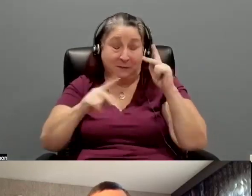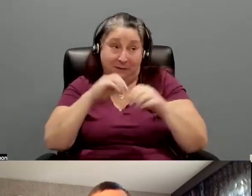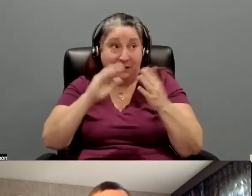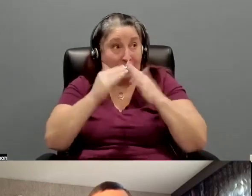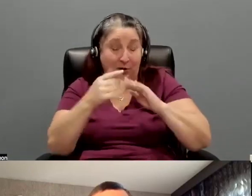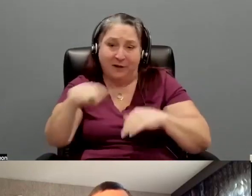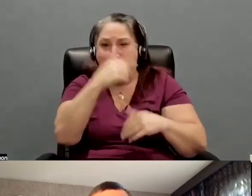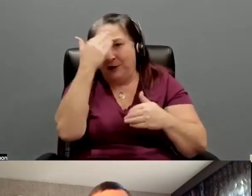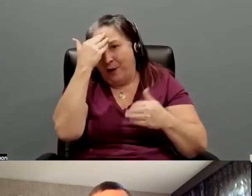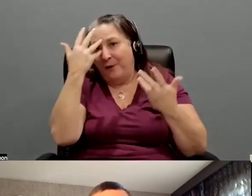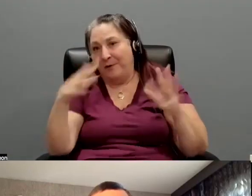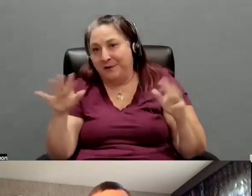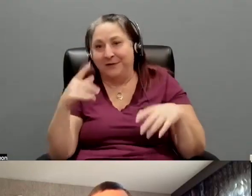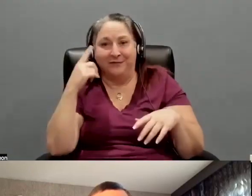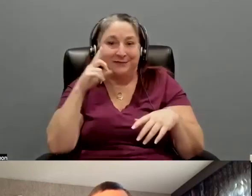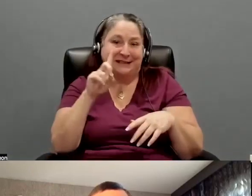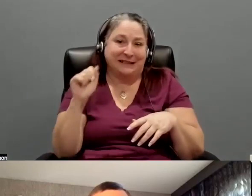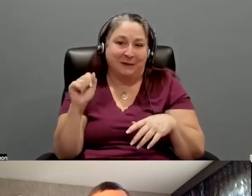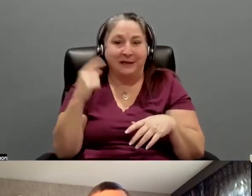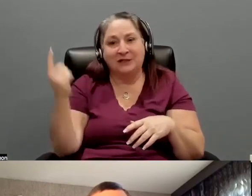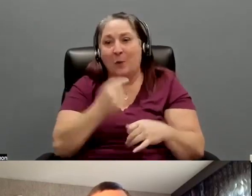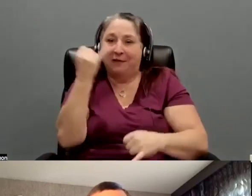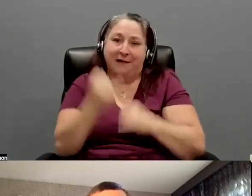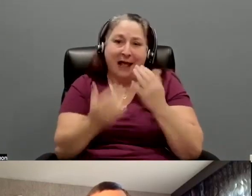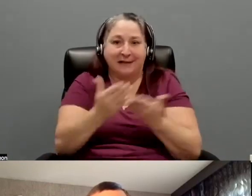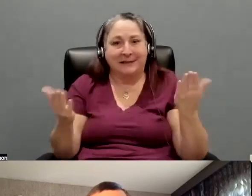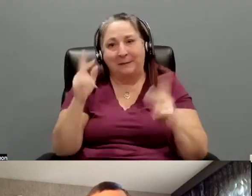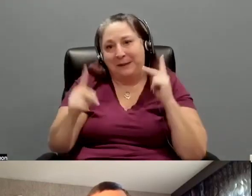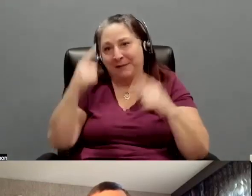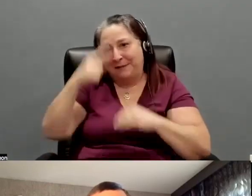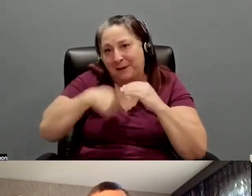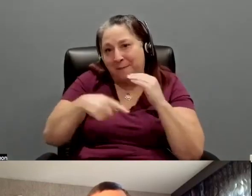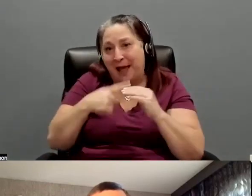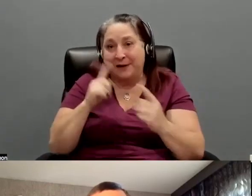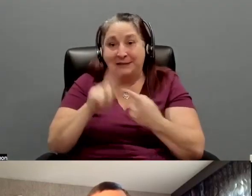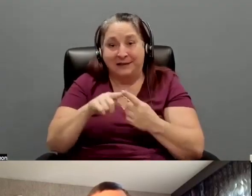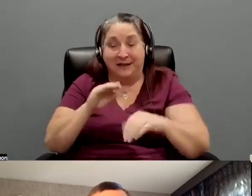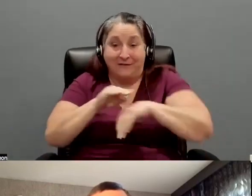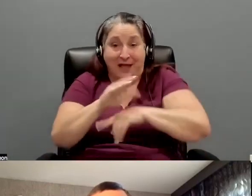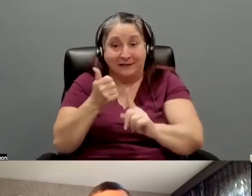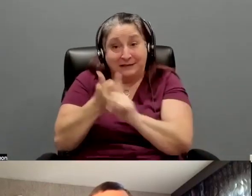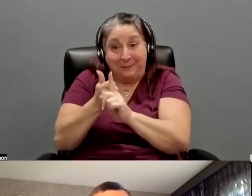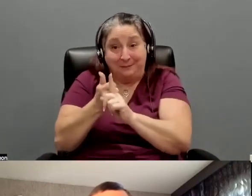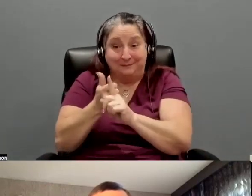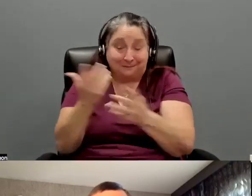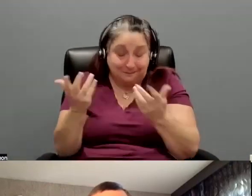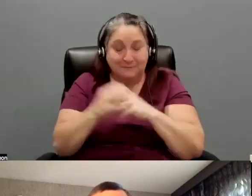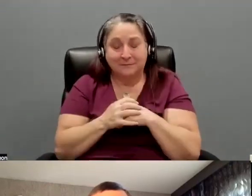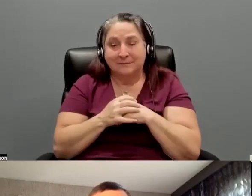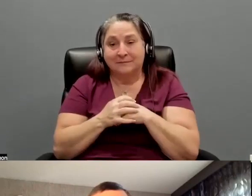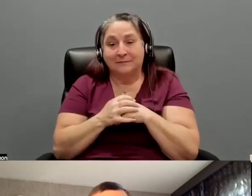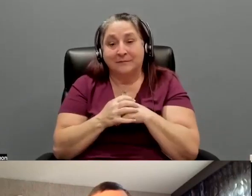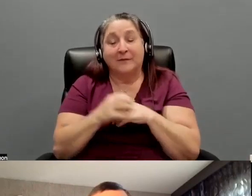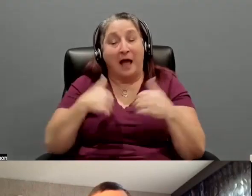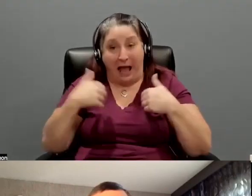know that, you know, disability is always the last thing on people's minds until it affects them personally. And I had a